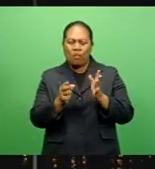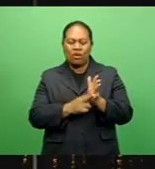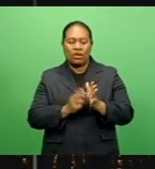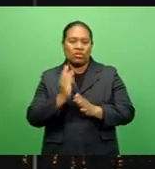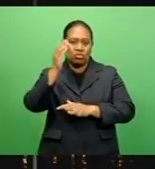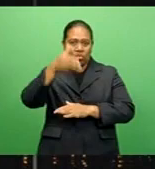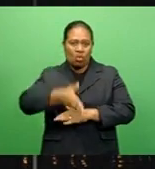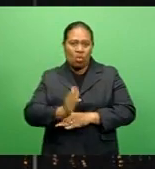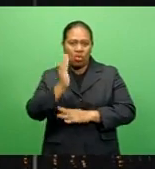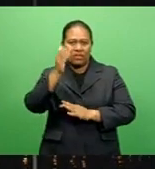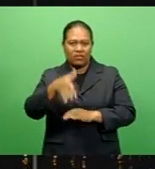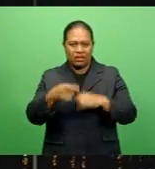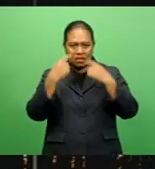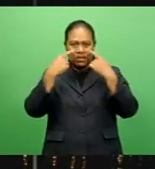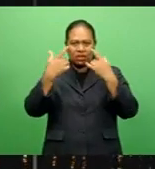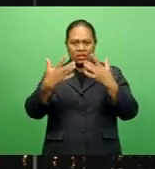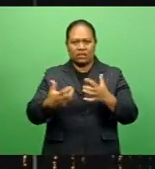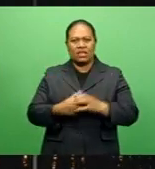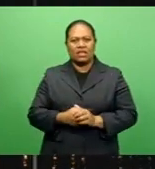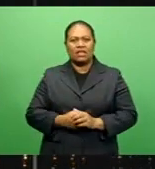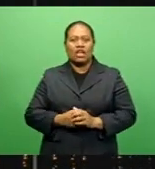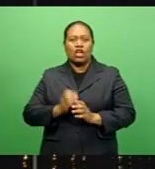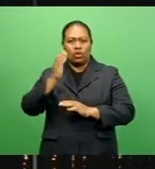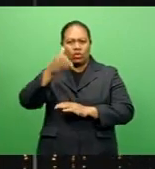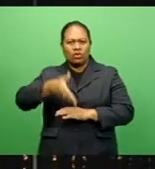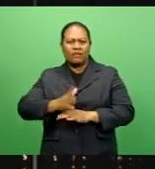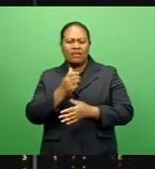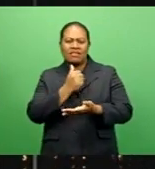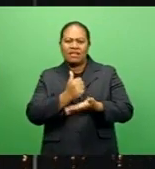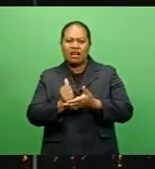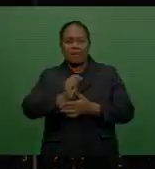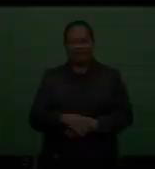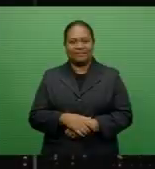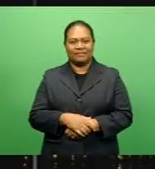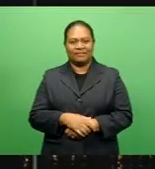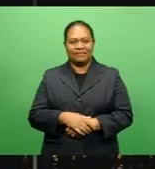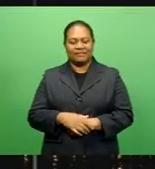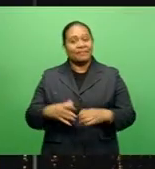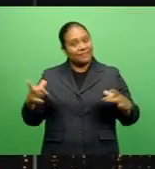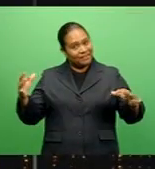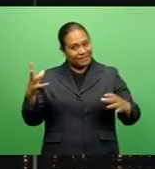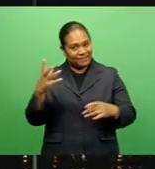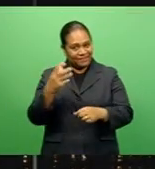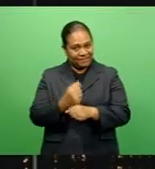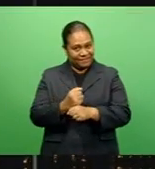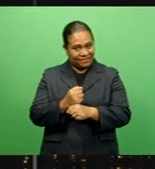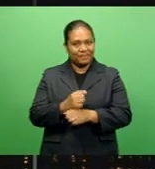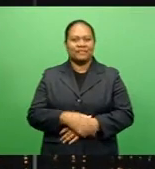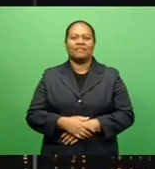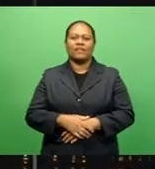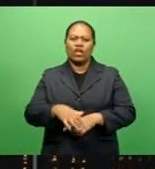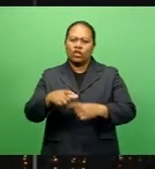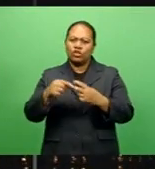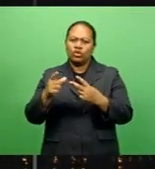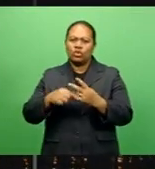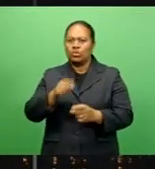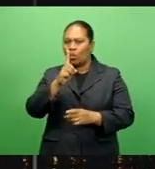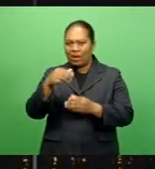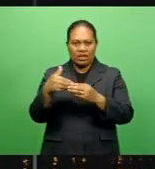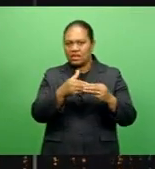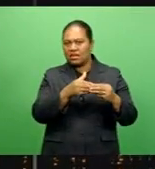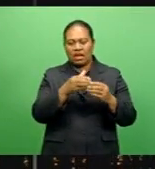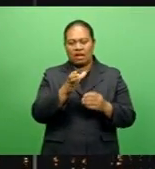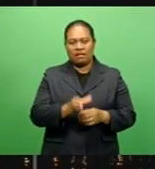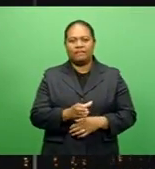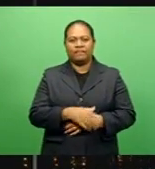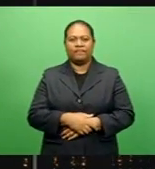dolphins. The sight was mesmerizing with the dolphins numbering in the thousands. And recapping our main stories, choose one leader, says